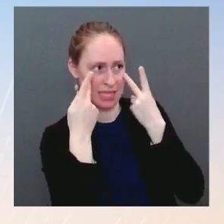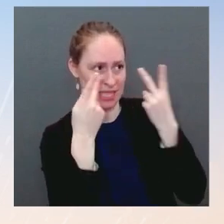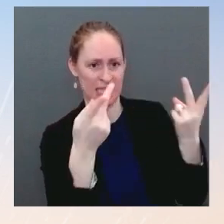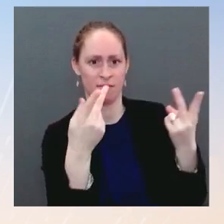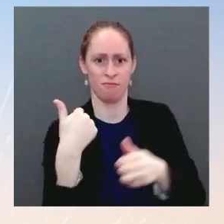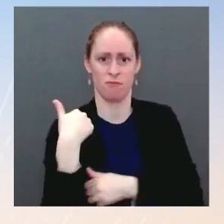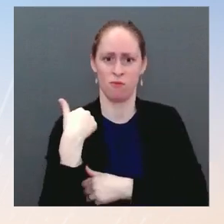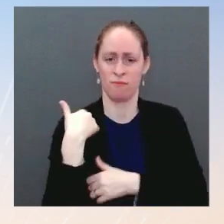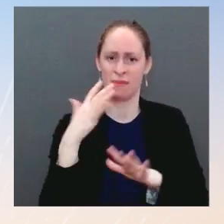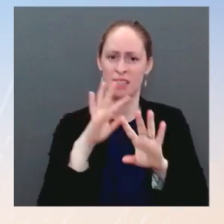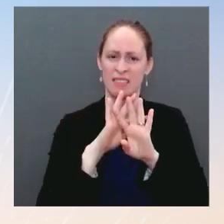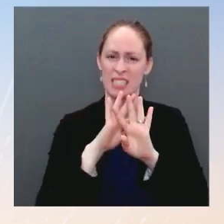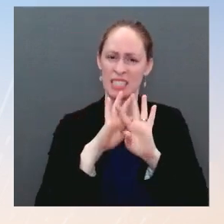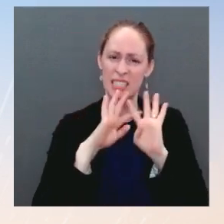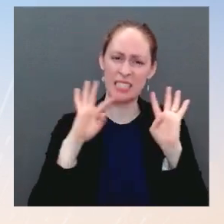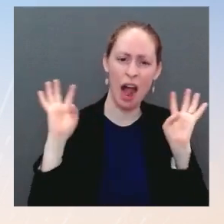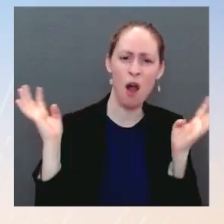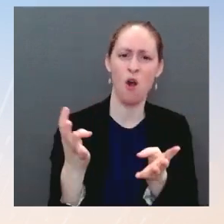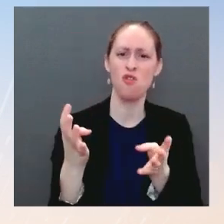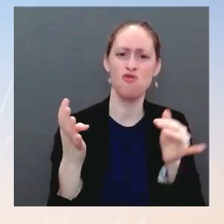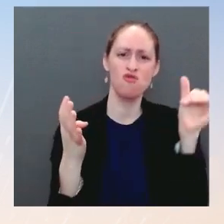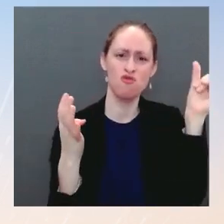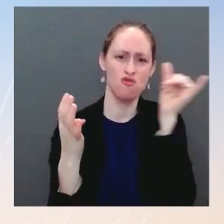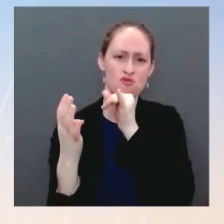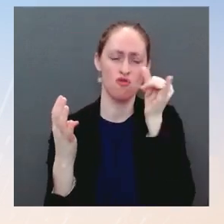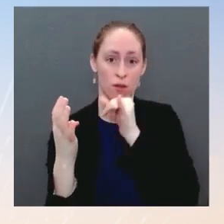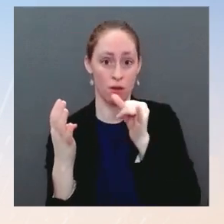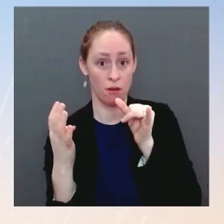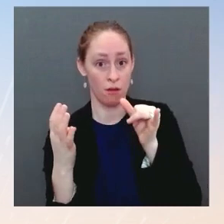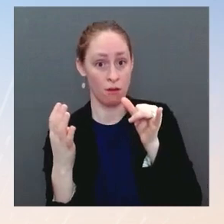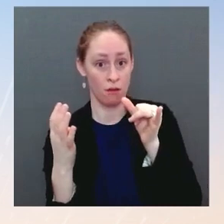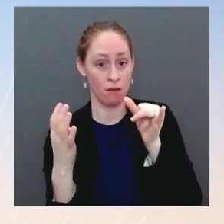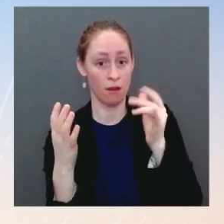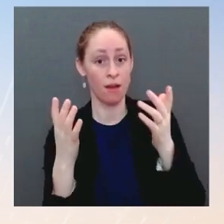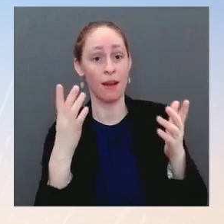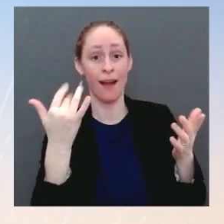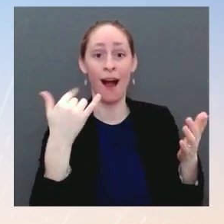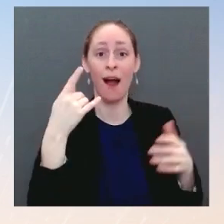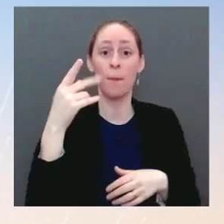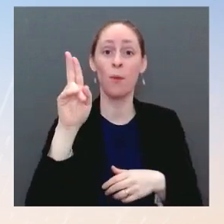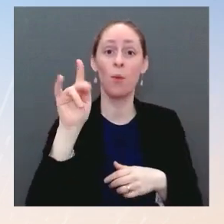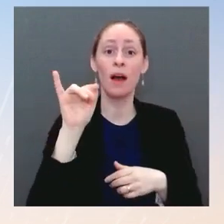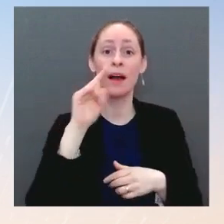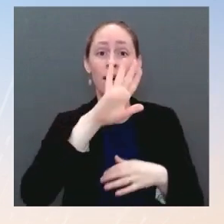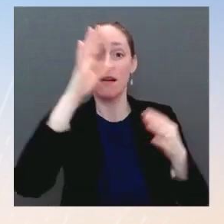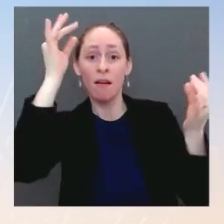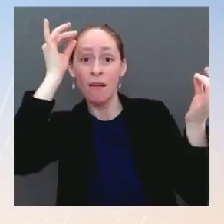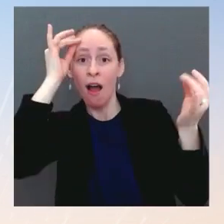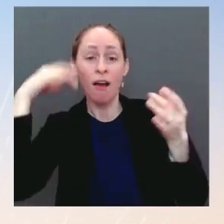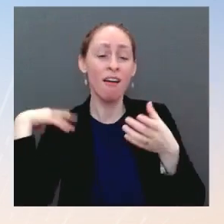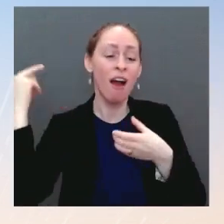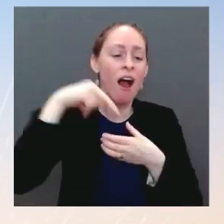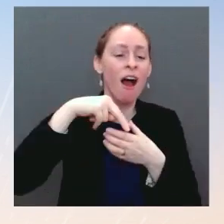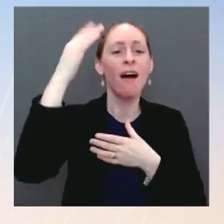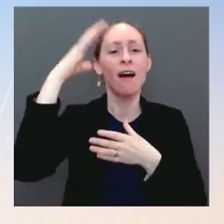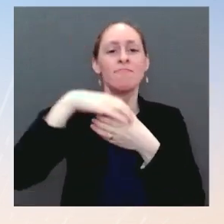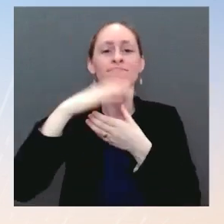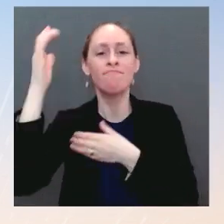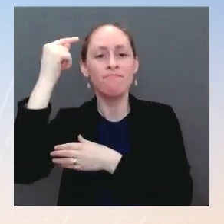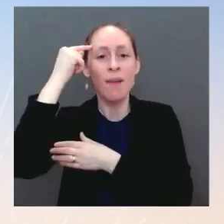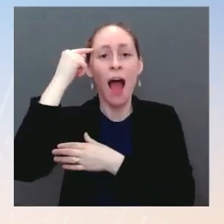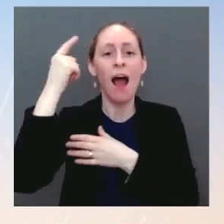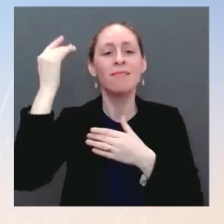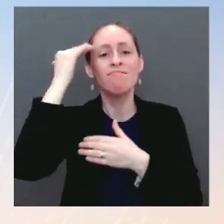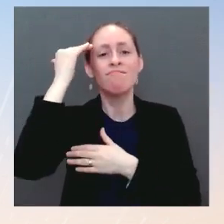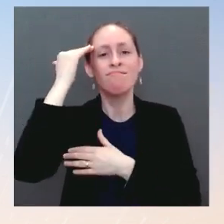prediction of that. The President has not made a prediction of the timing. And again, we'll let others assess what tens of thousands of